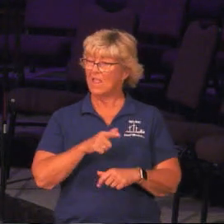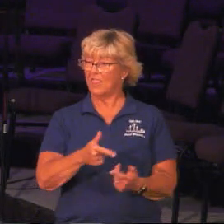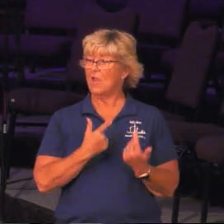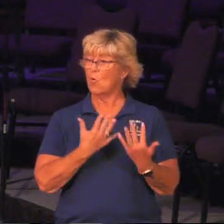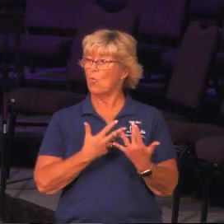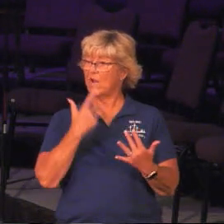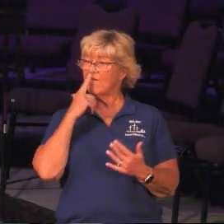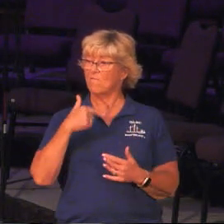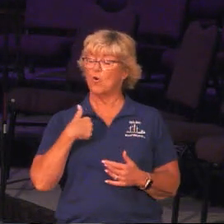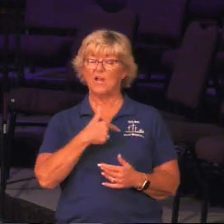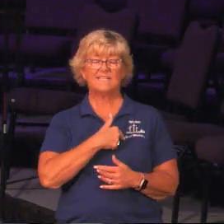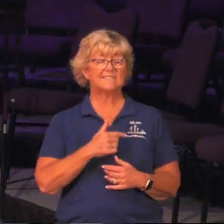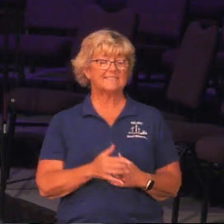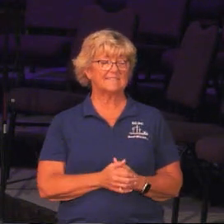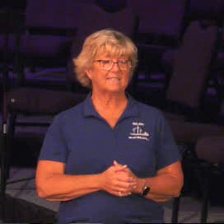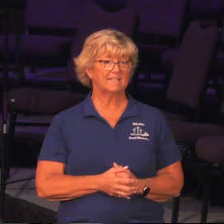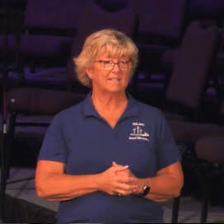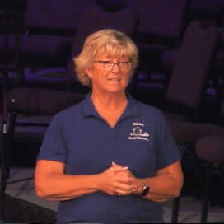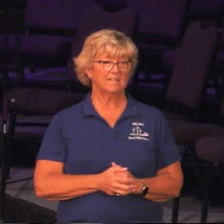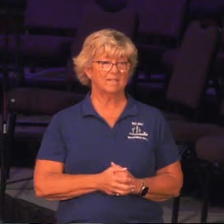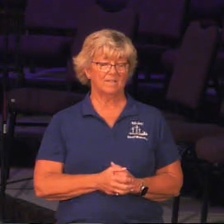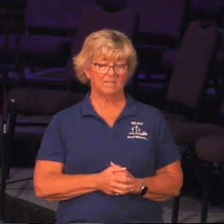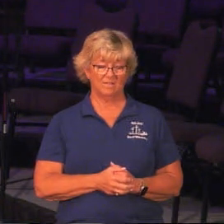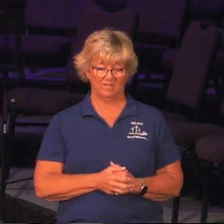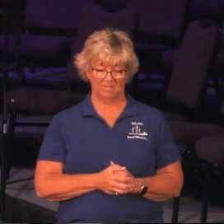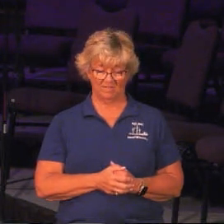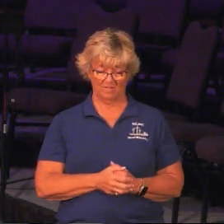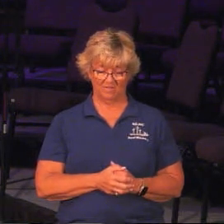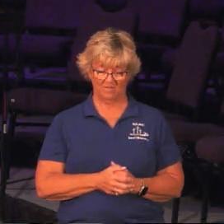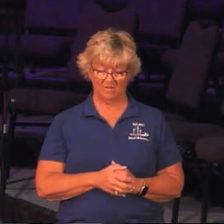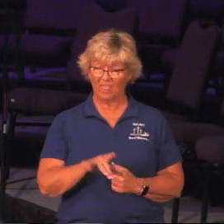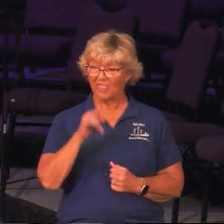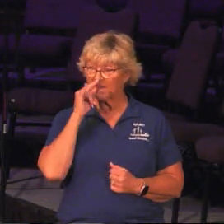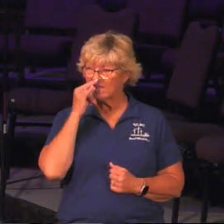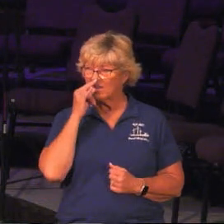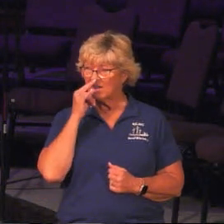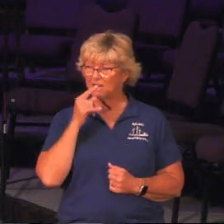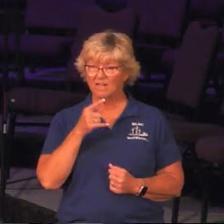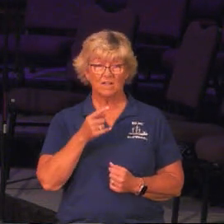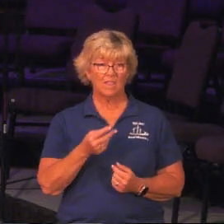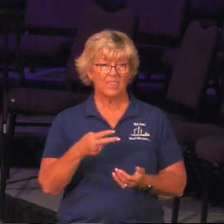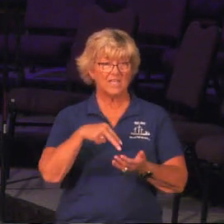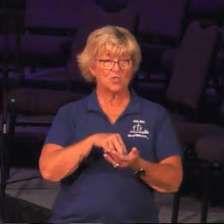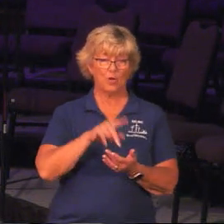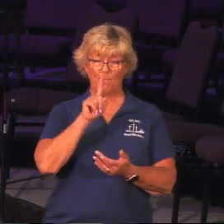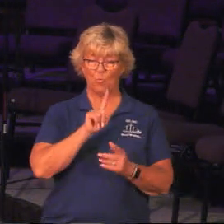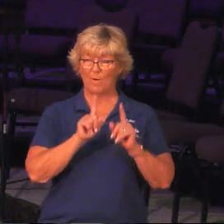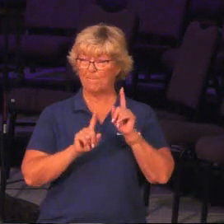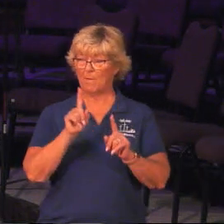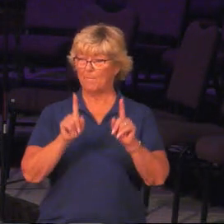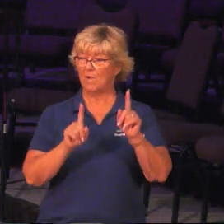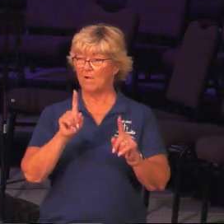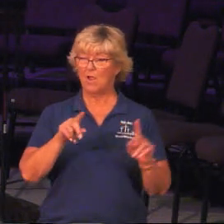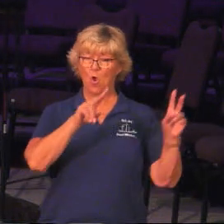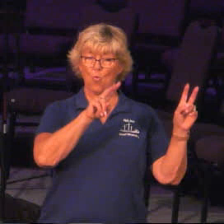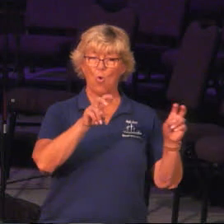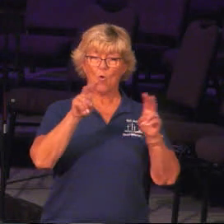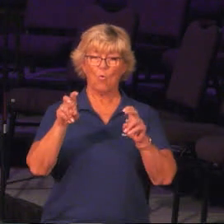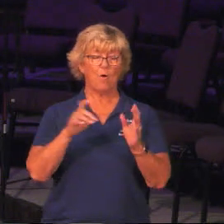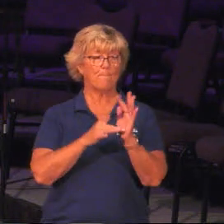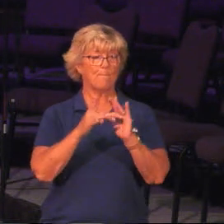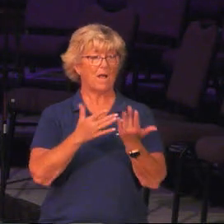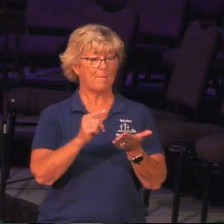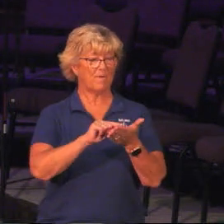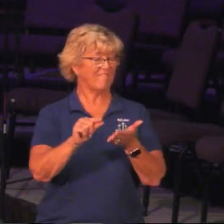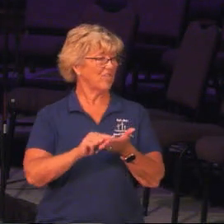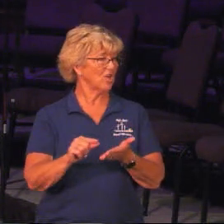waiting for us, you know? And, um, the kids, they stood up one by one and started quoting us Bible verses,